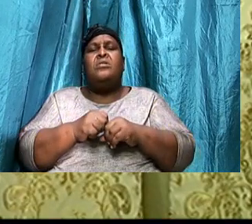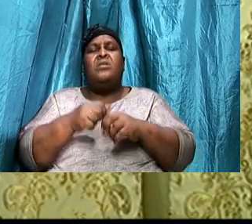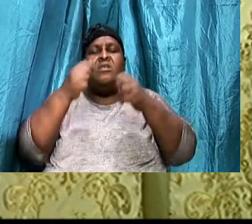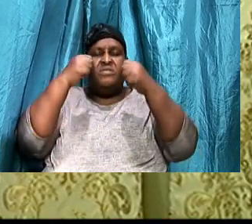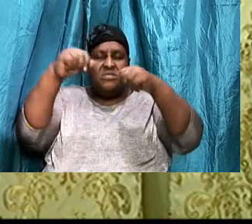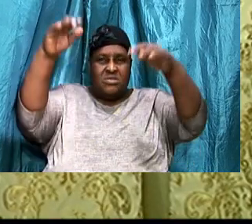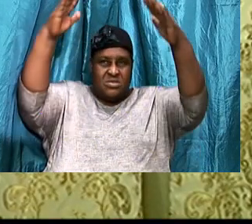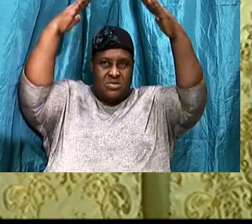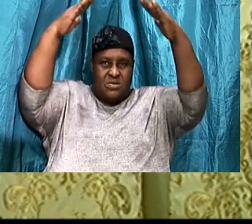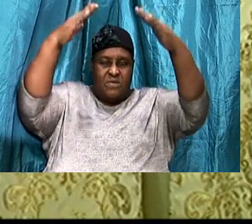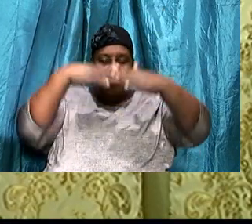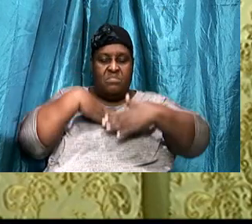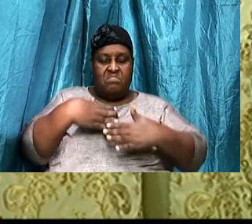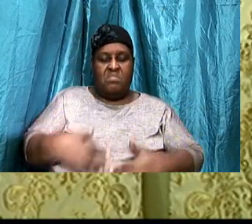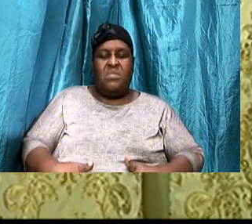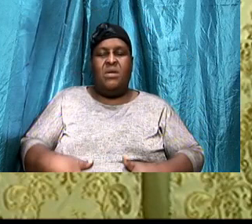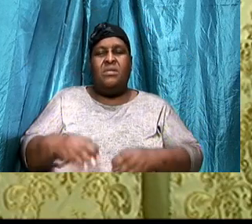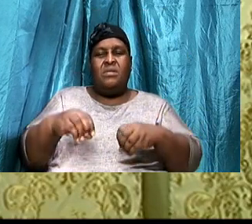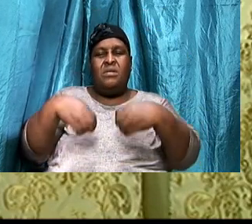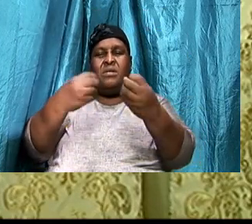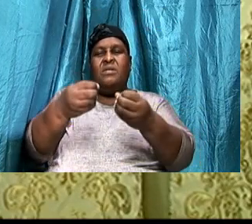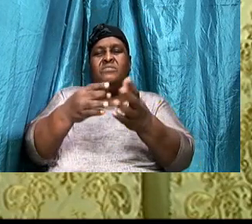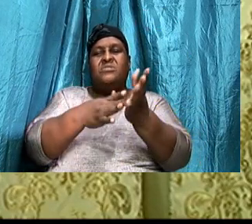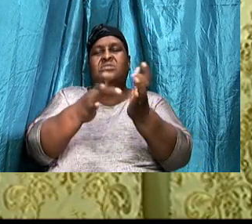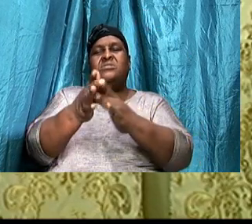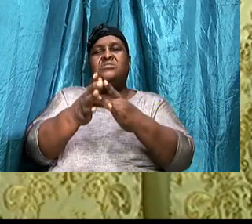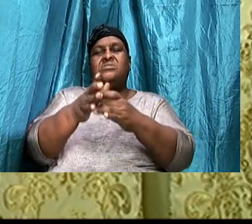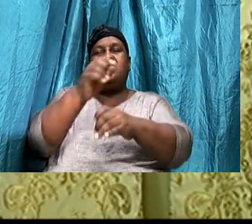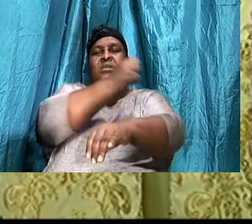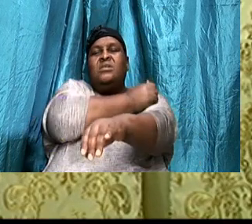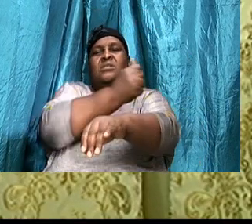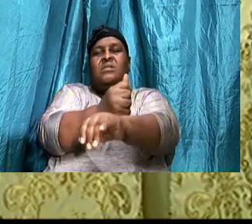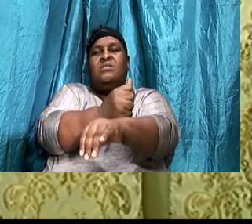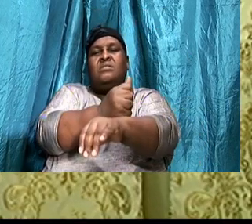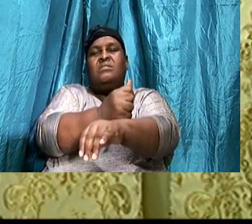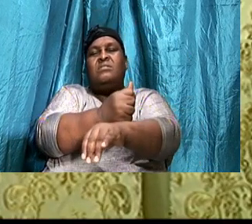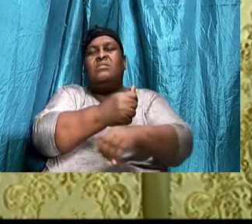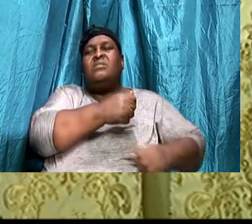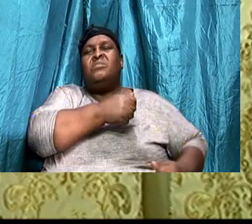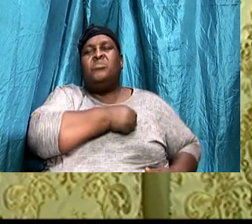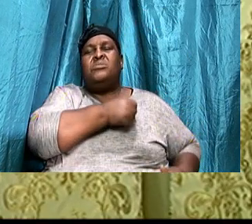gave him, His authority, The ambassador,